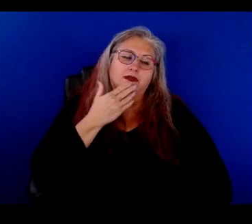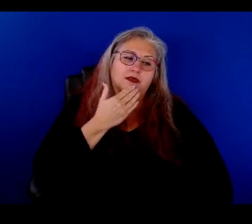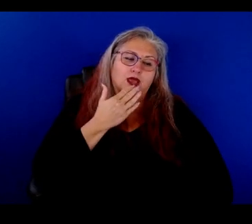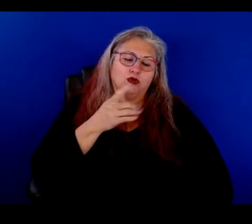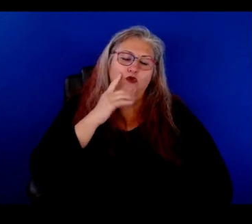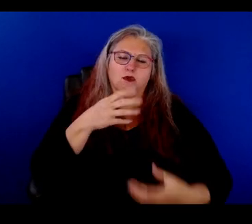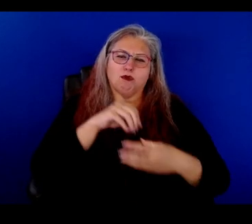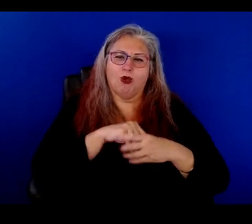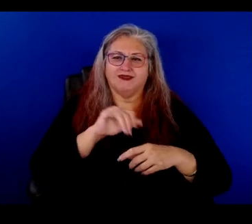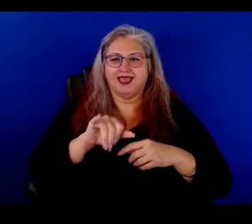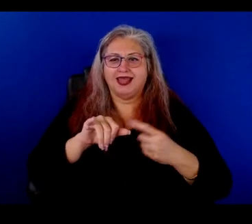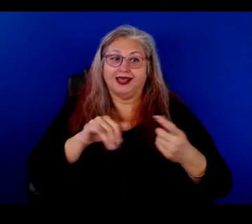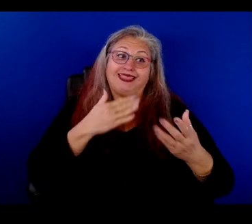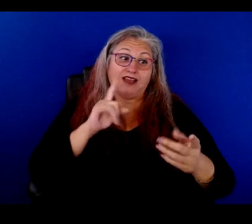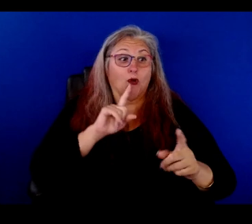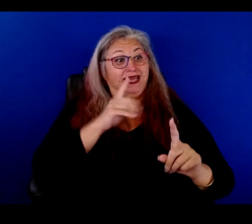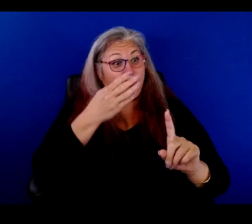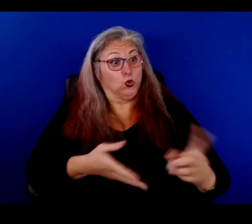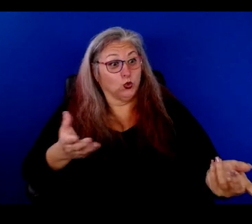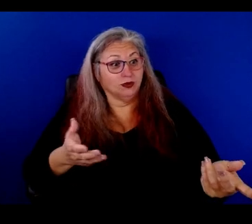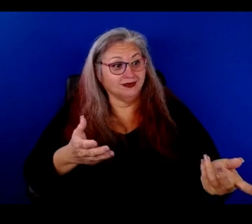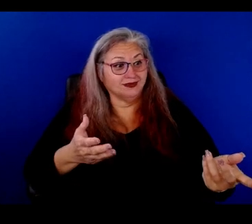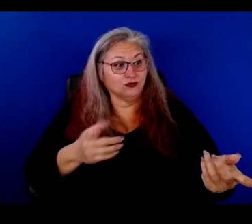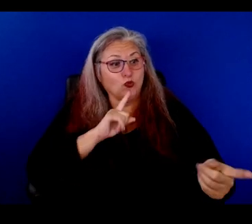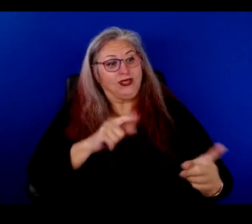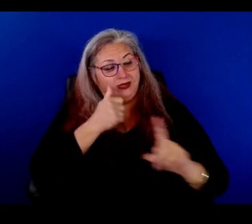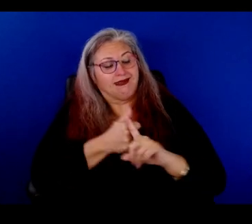being part of that for being you. For being, you're stuck.